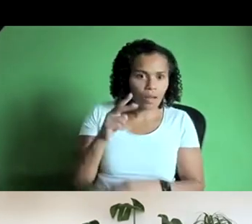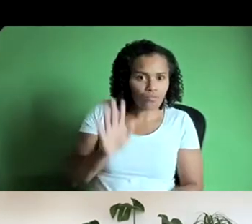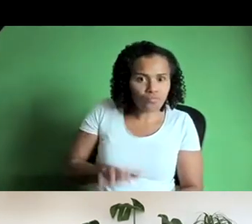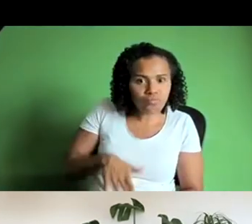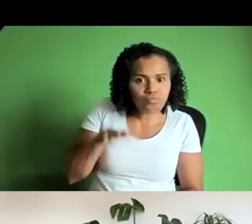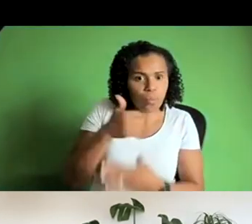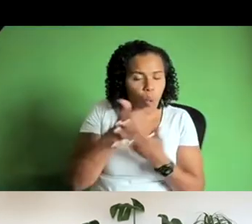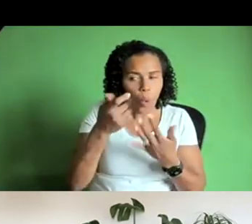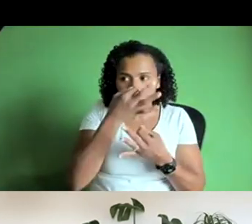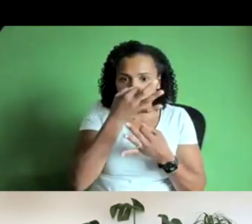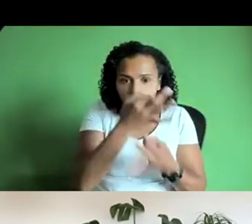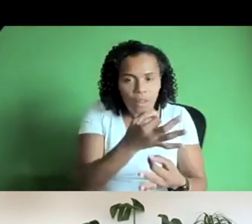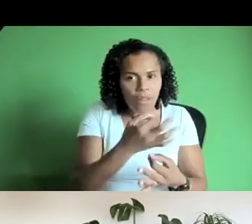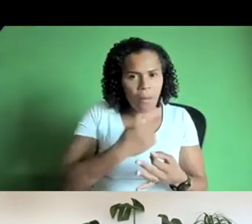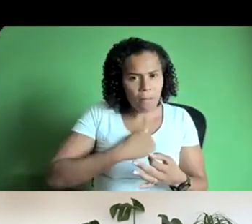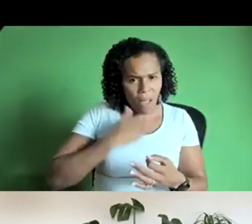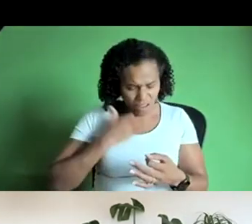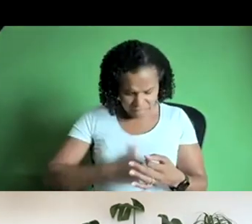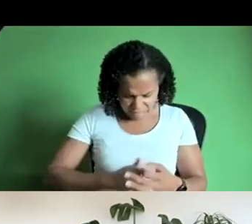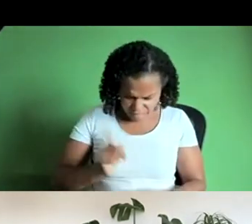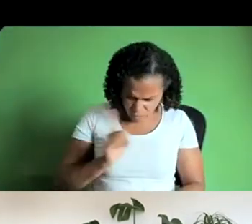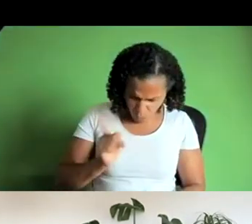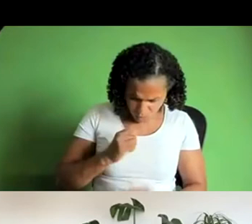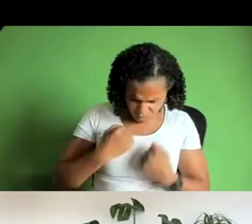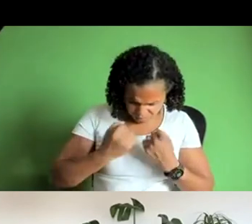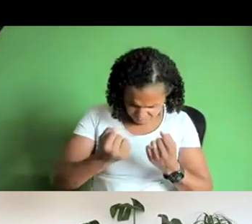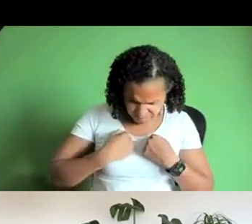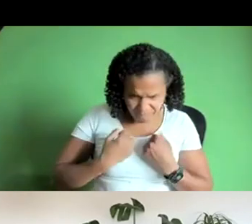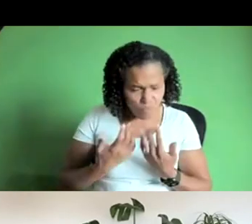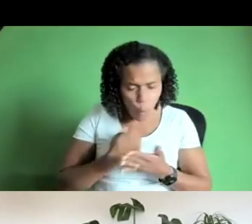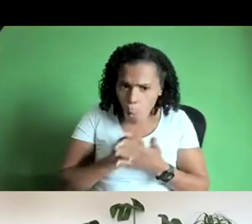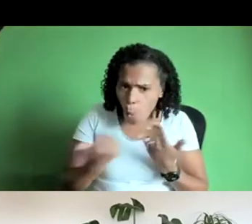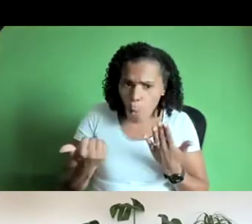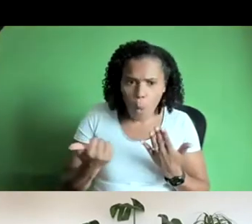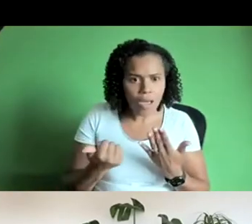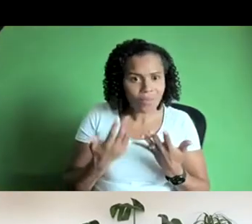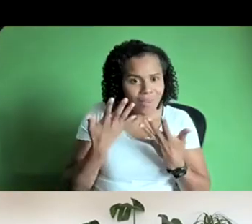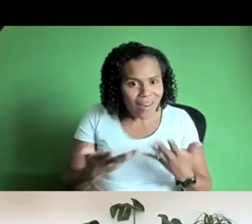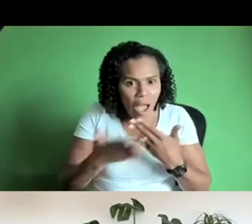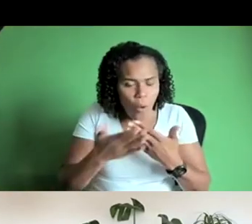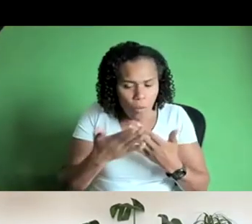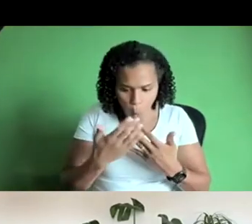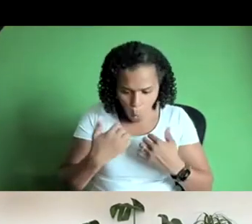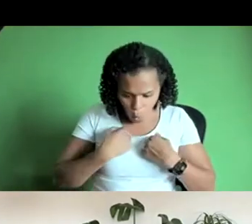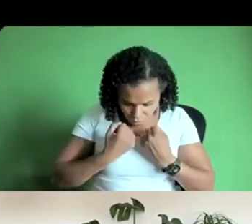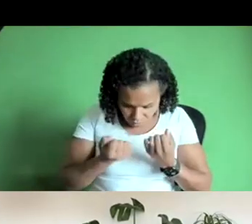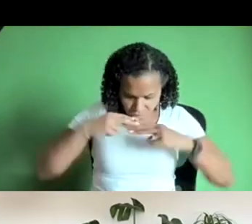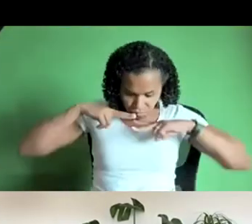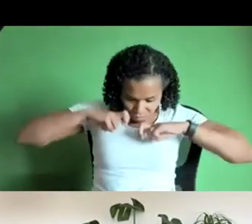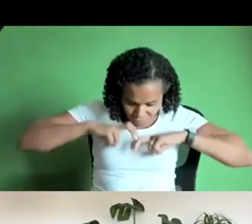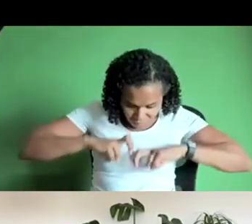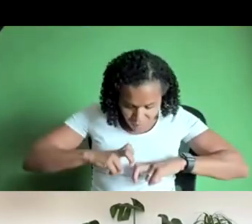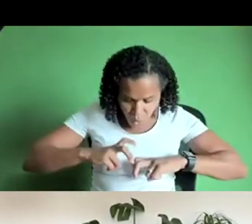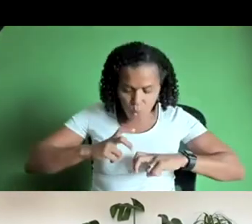intrigued of what my identity is you know and how i question it from time to time and